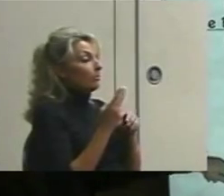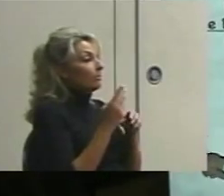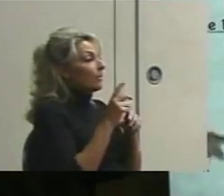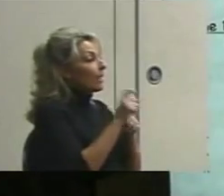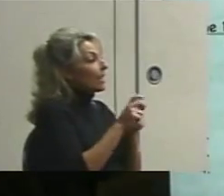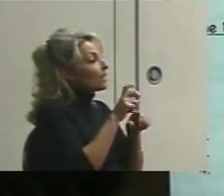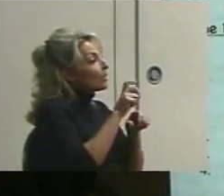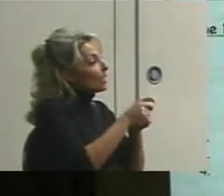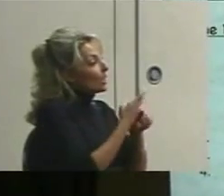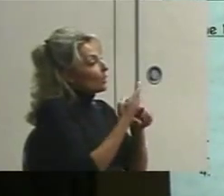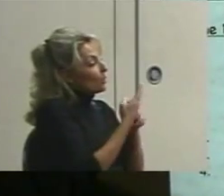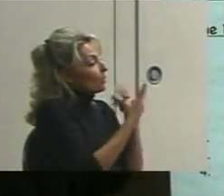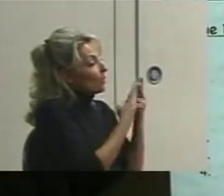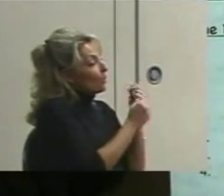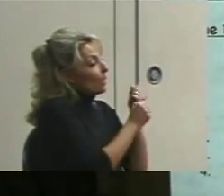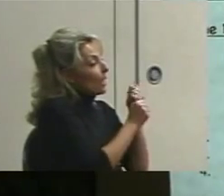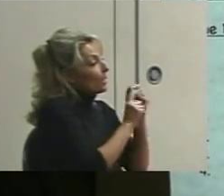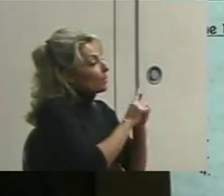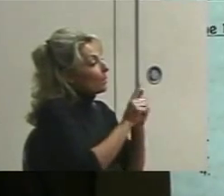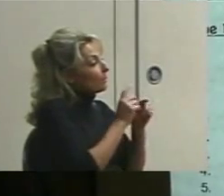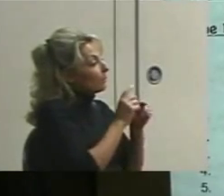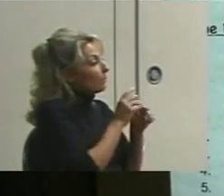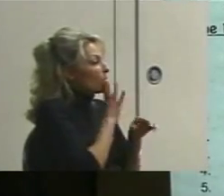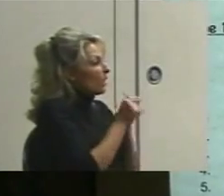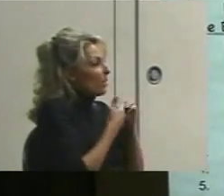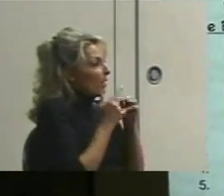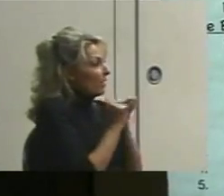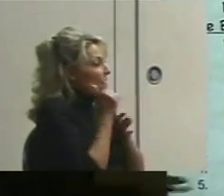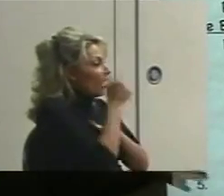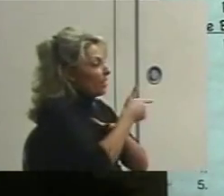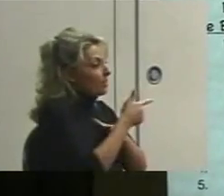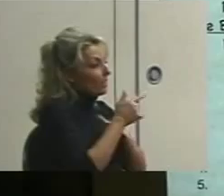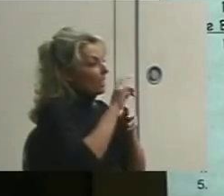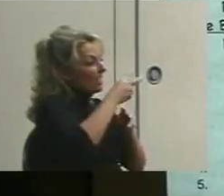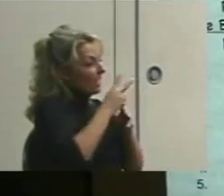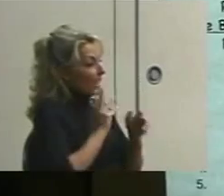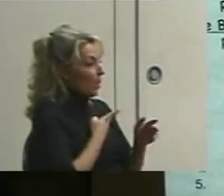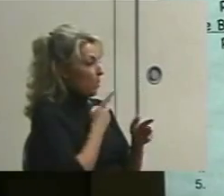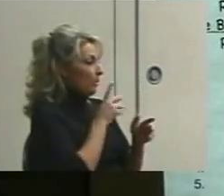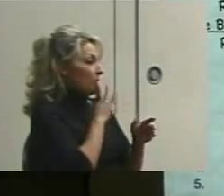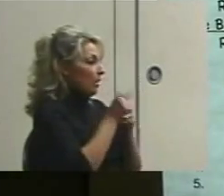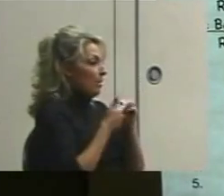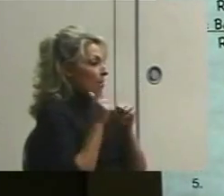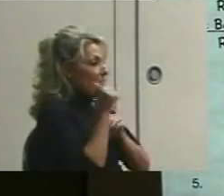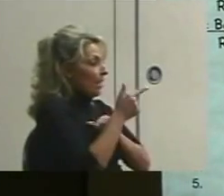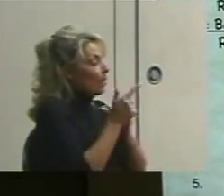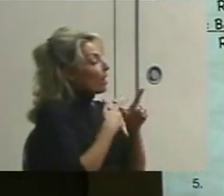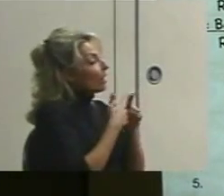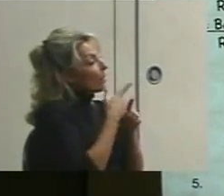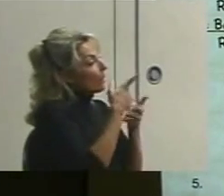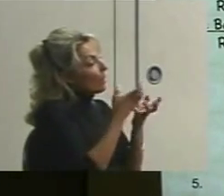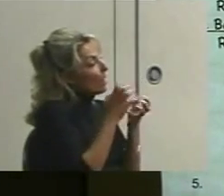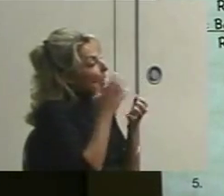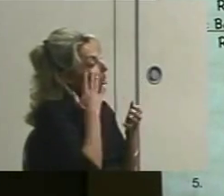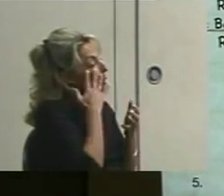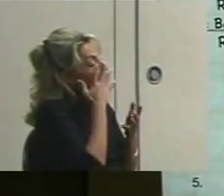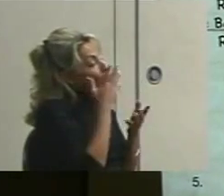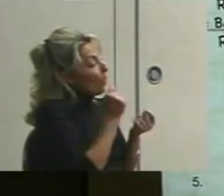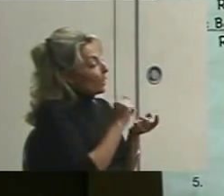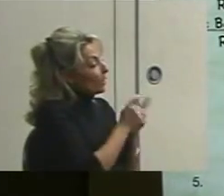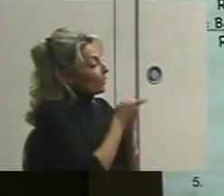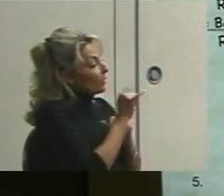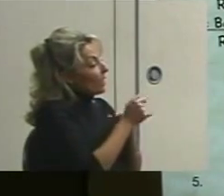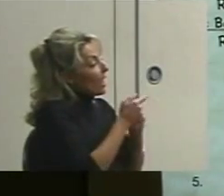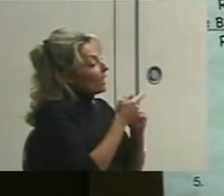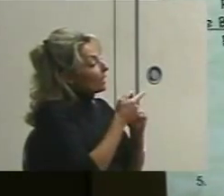Figure out which of the things you're going to use. We're going to get to that. And we want to be able to convert whatever comes out of that into something